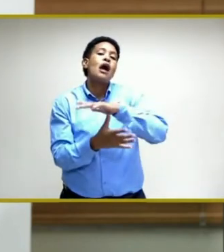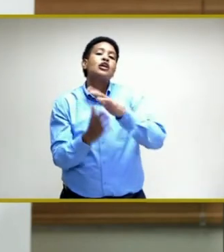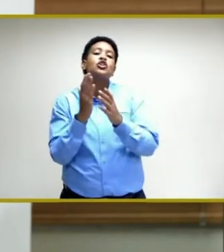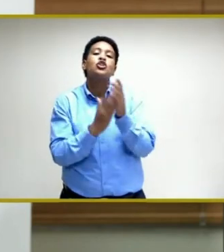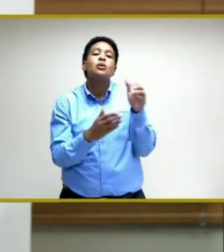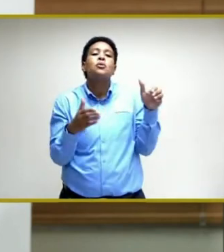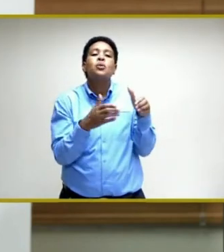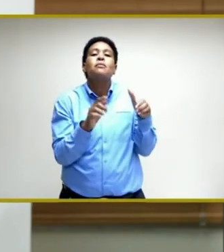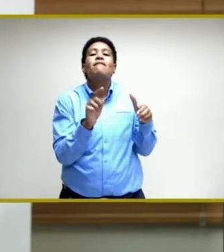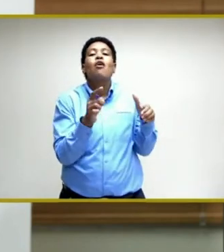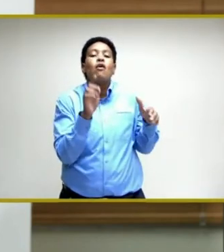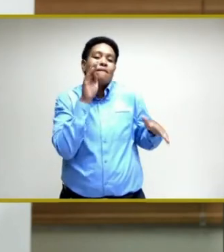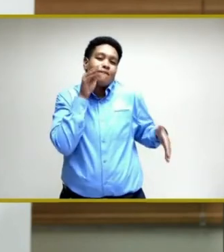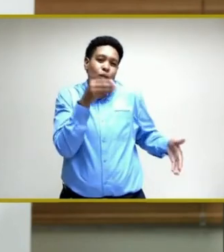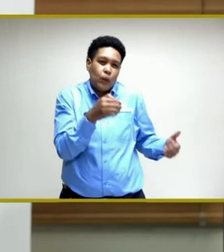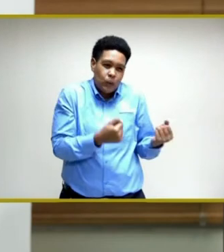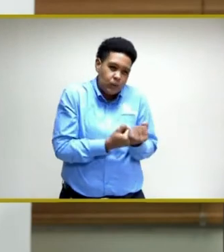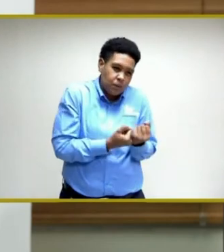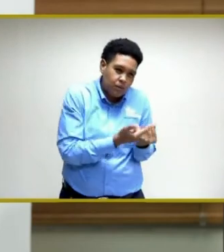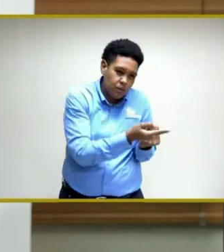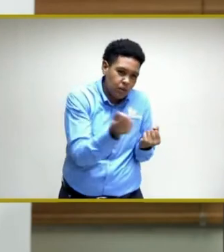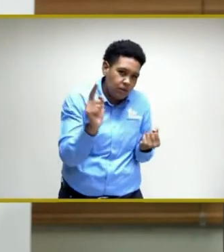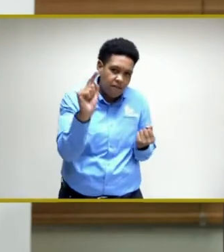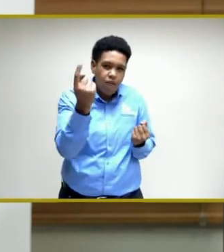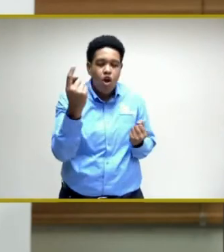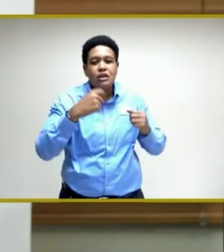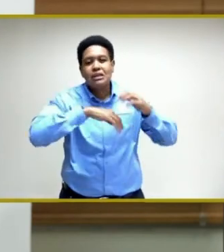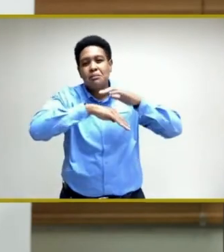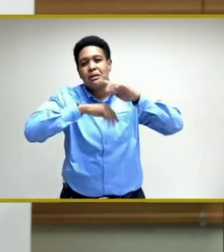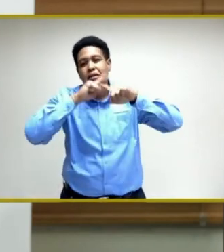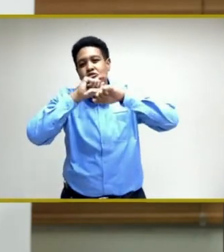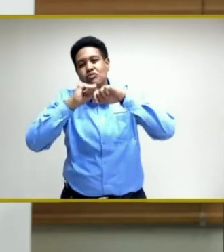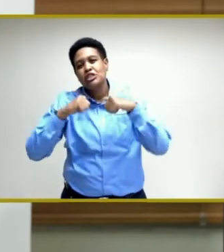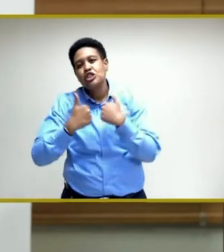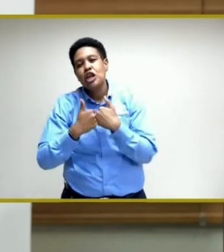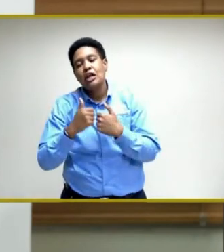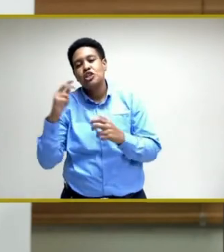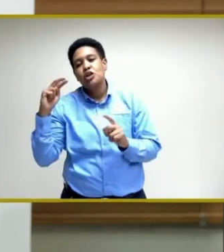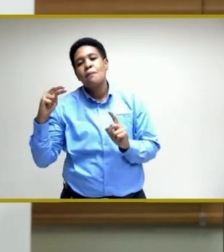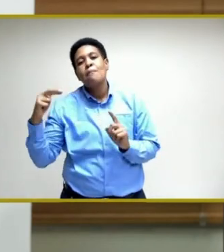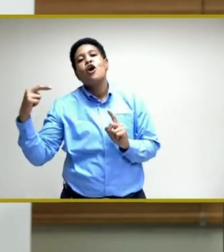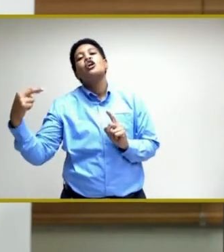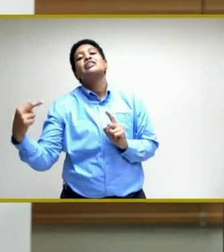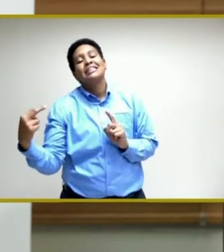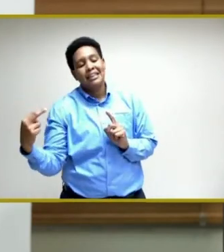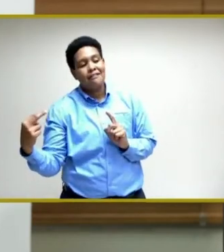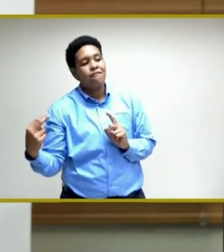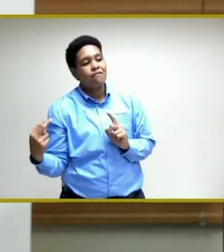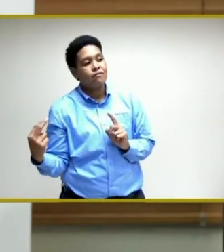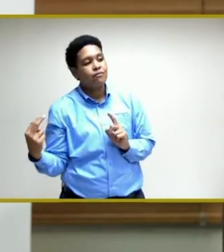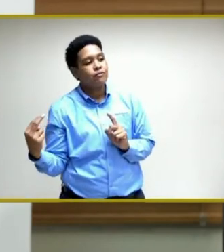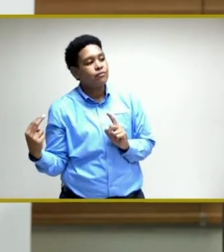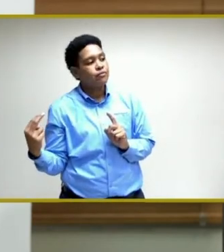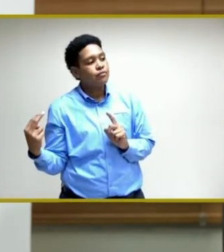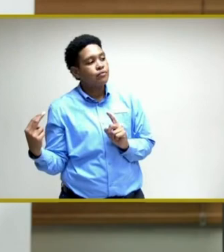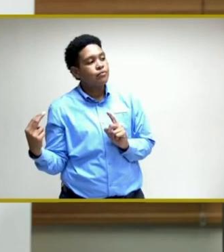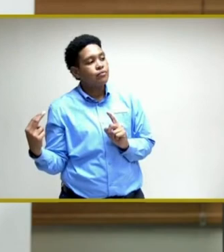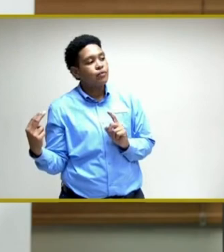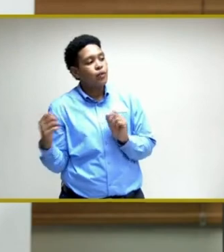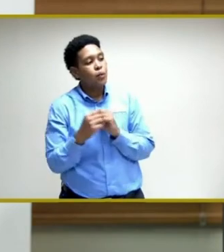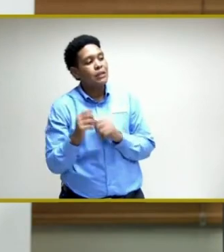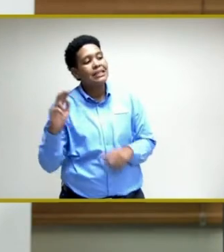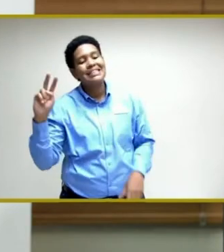groups based on the challenges perceived with the second